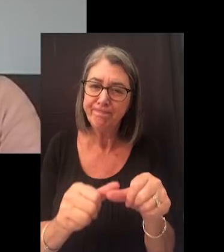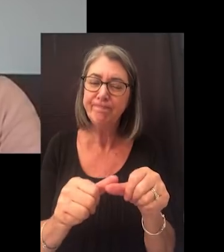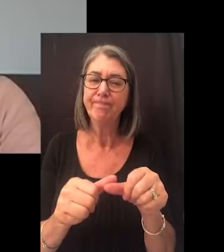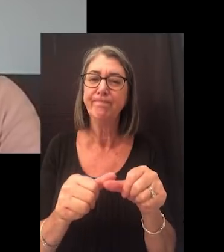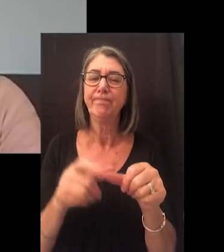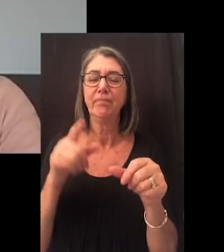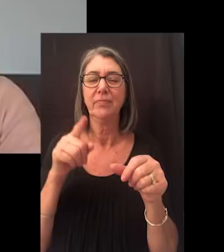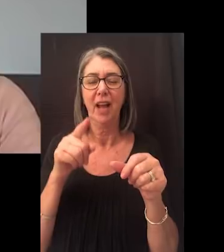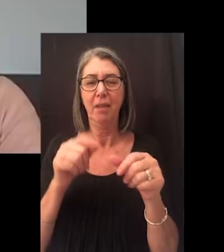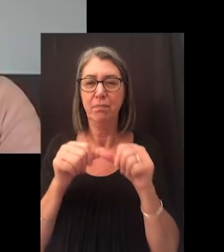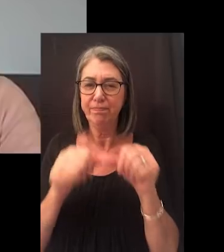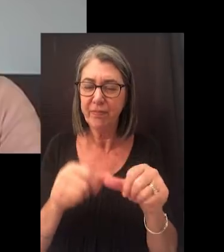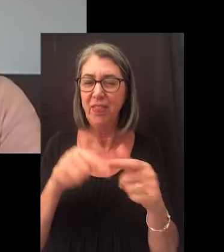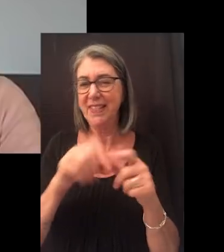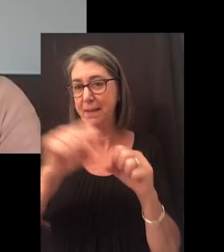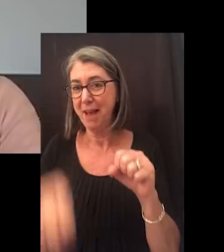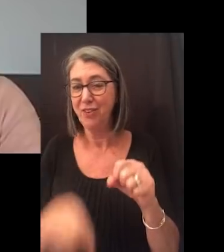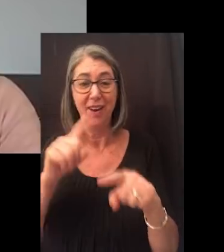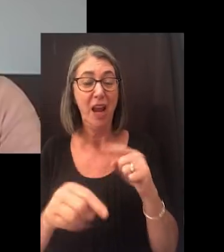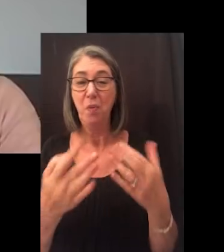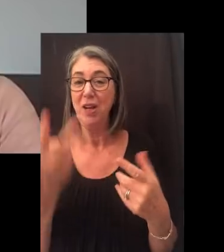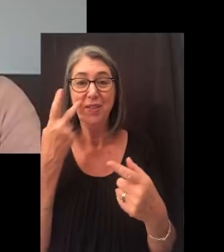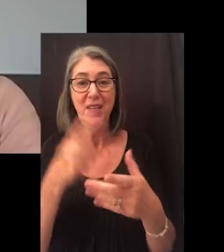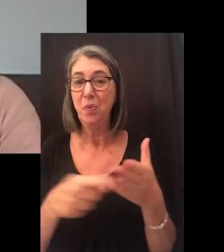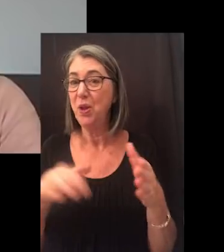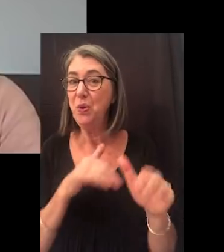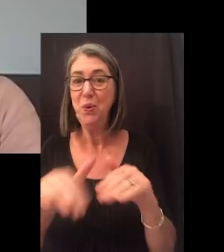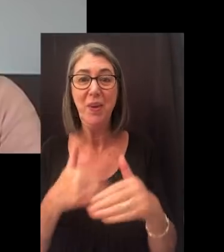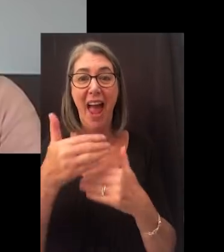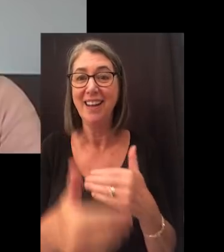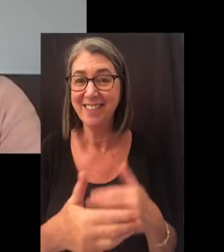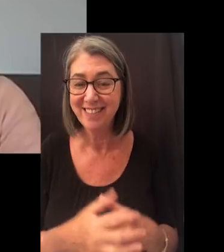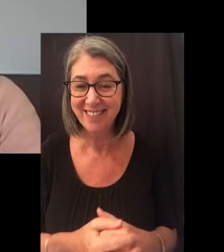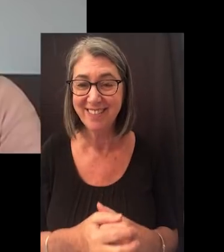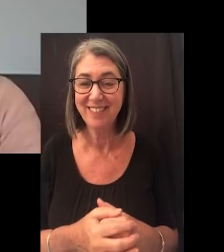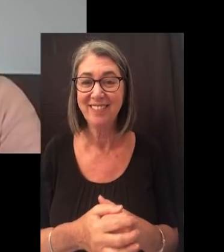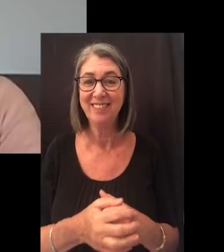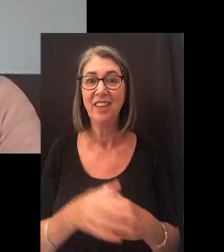tenacity and perseverance this semester. I can't wait to see what you do next.